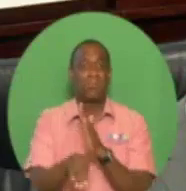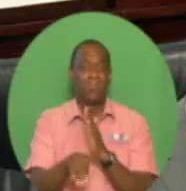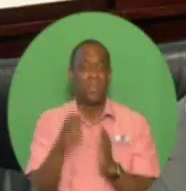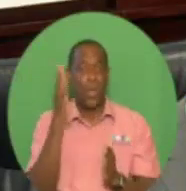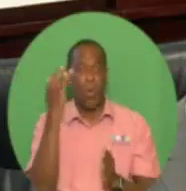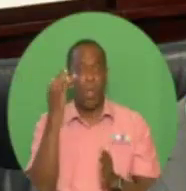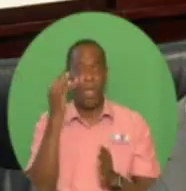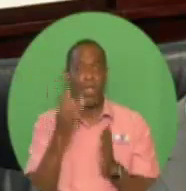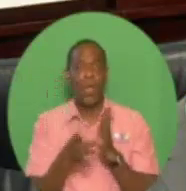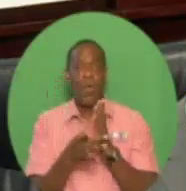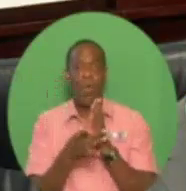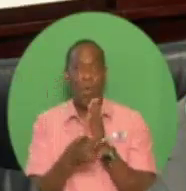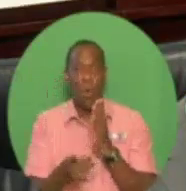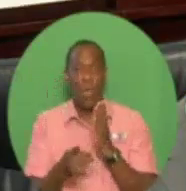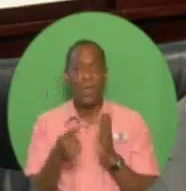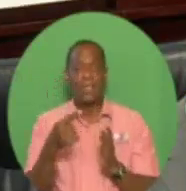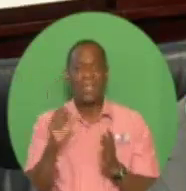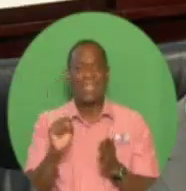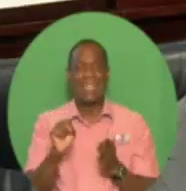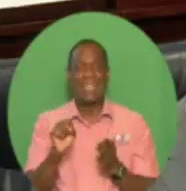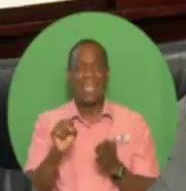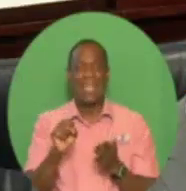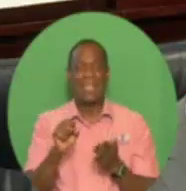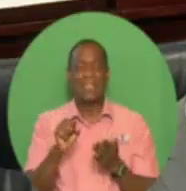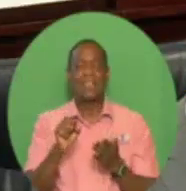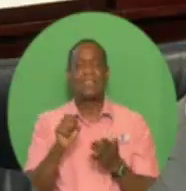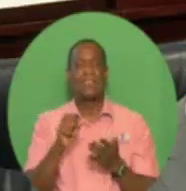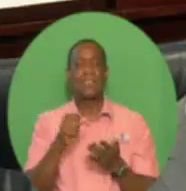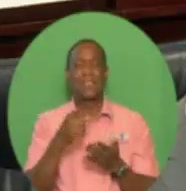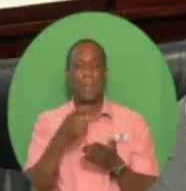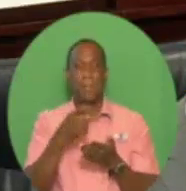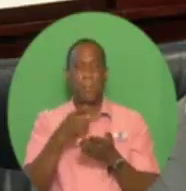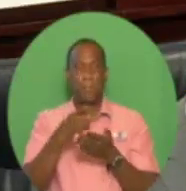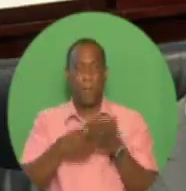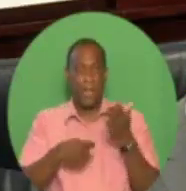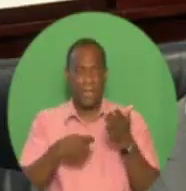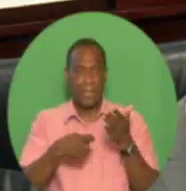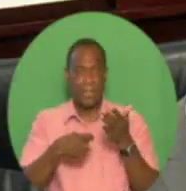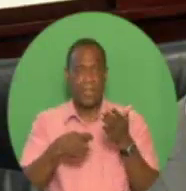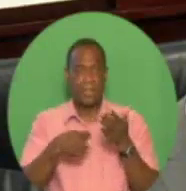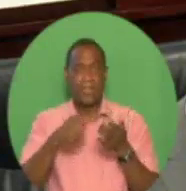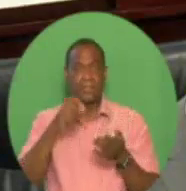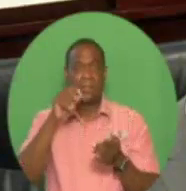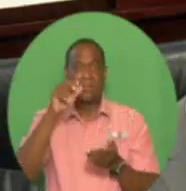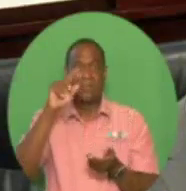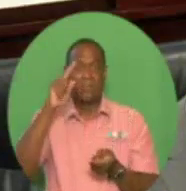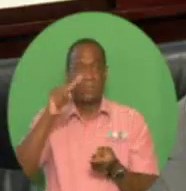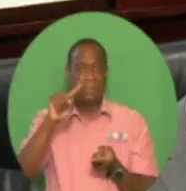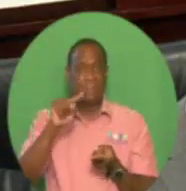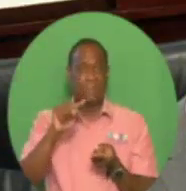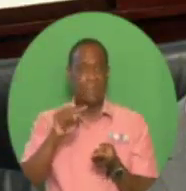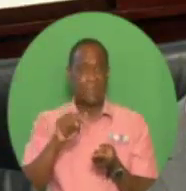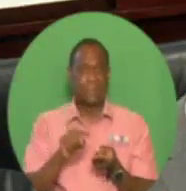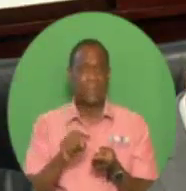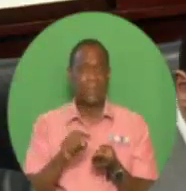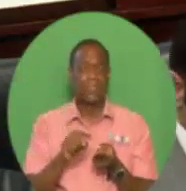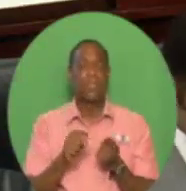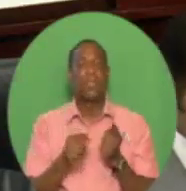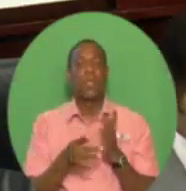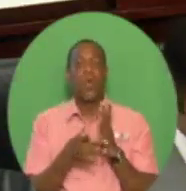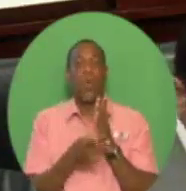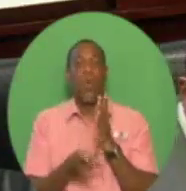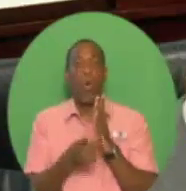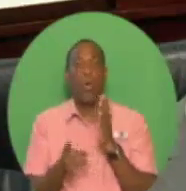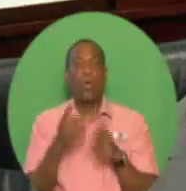in 2014, coupled with declining oil and gas production. Further, $6 billion